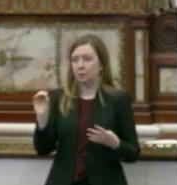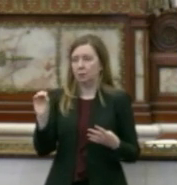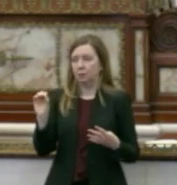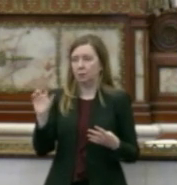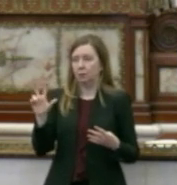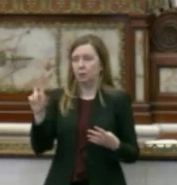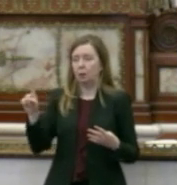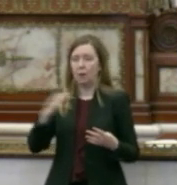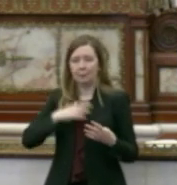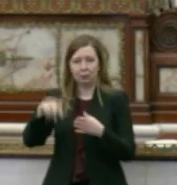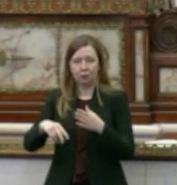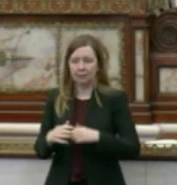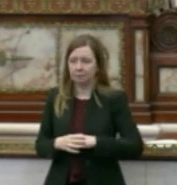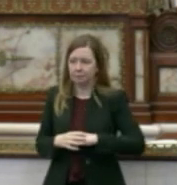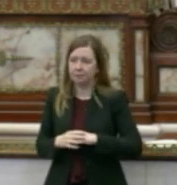three one one.